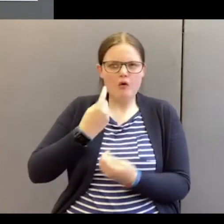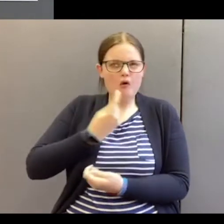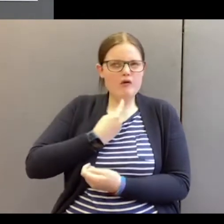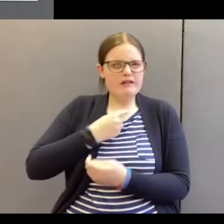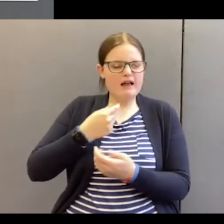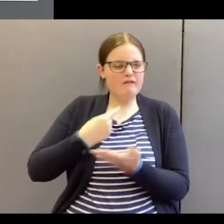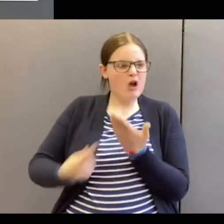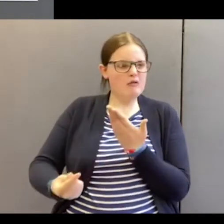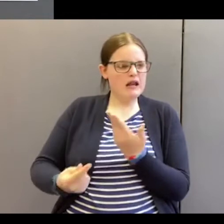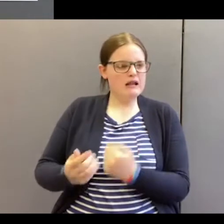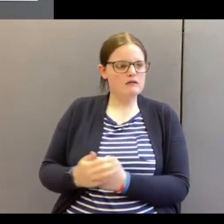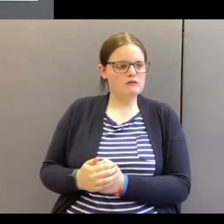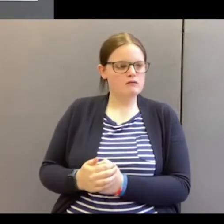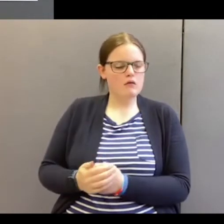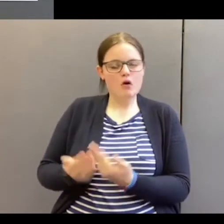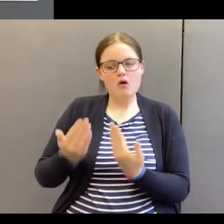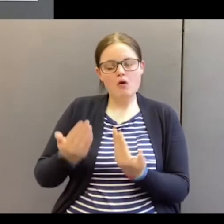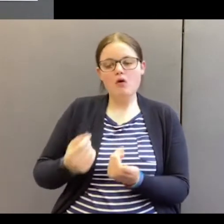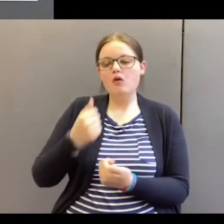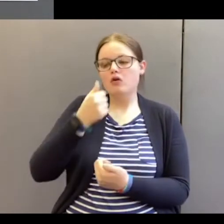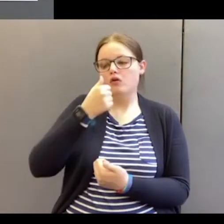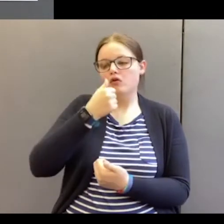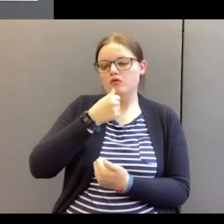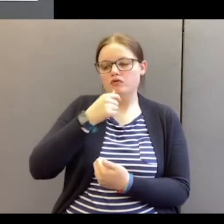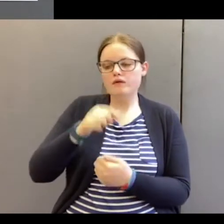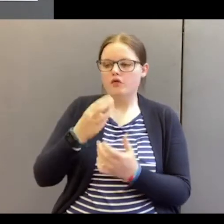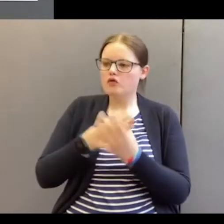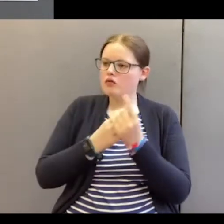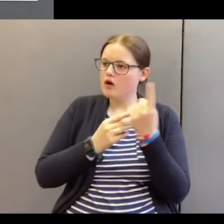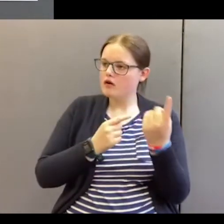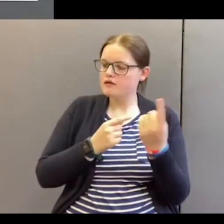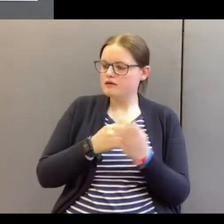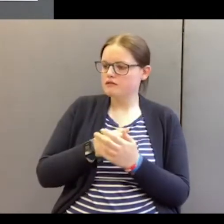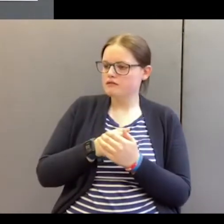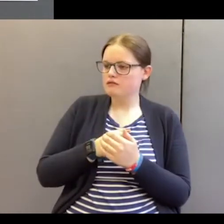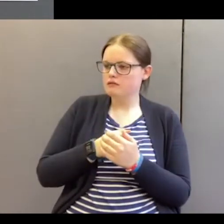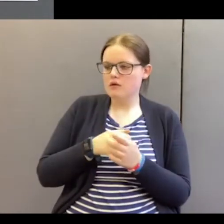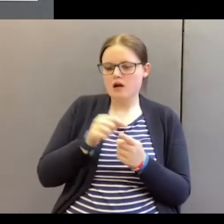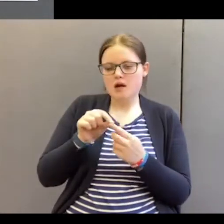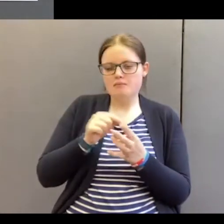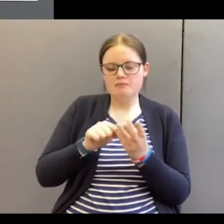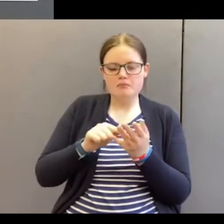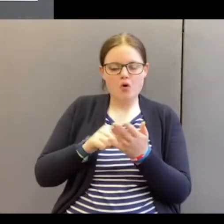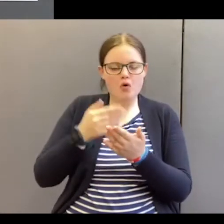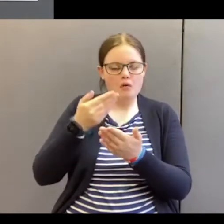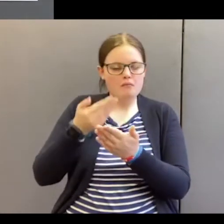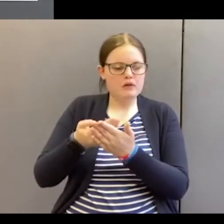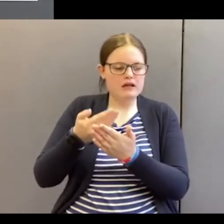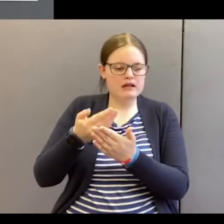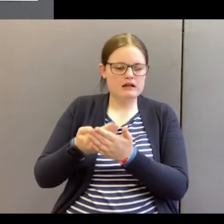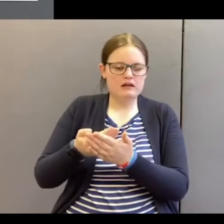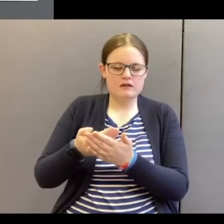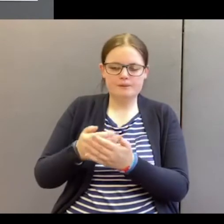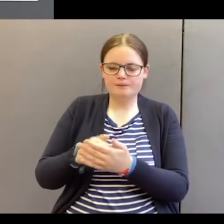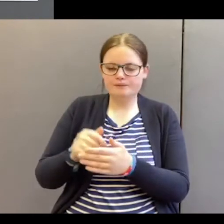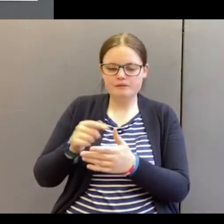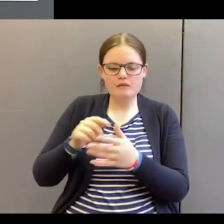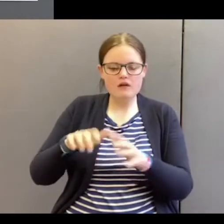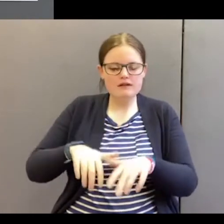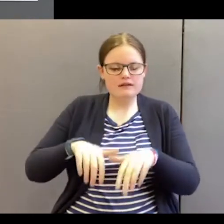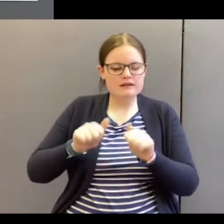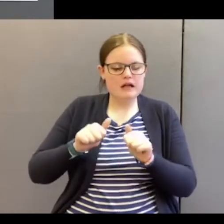Or are going to use them for God? And Paul pleads, right at the beginning,